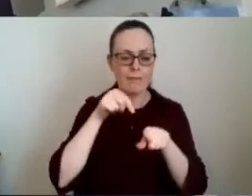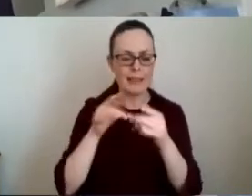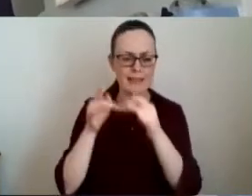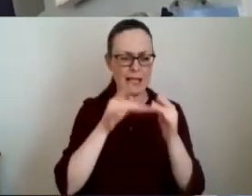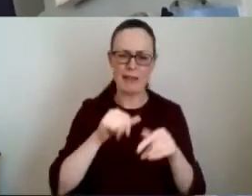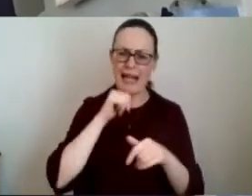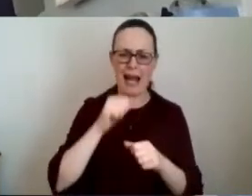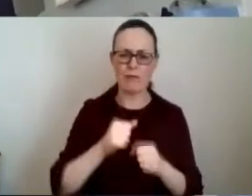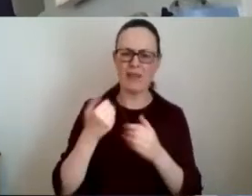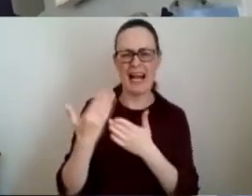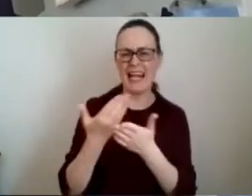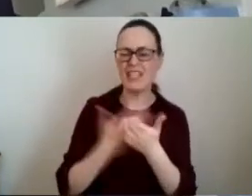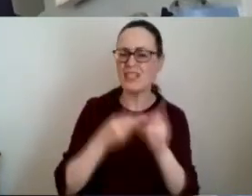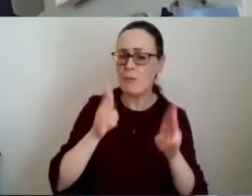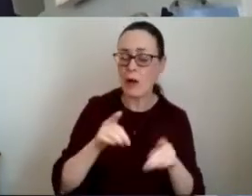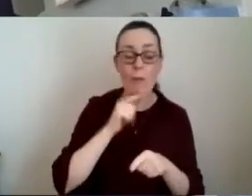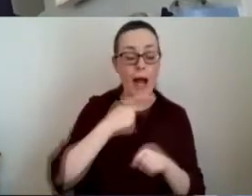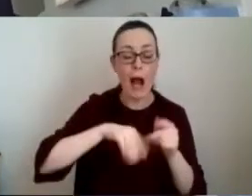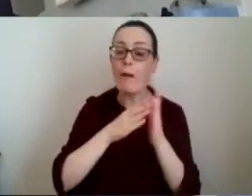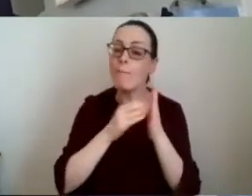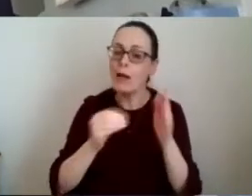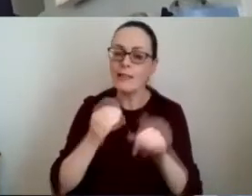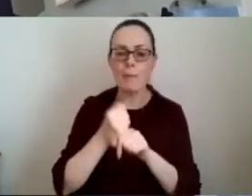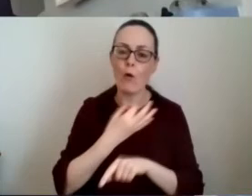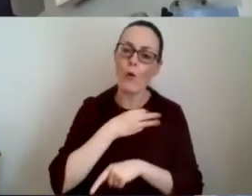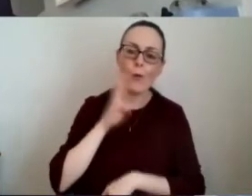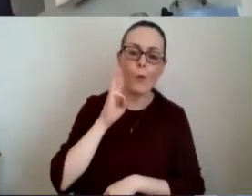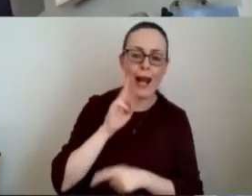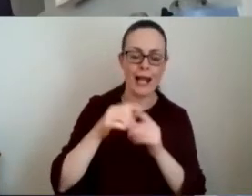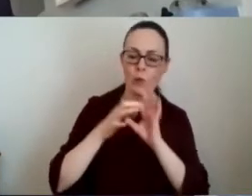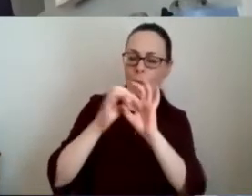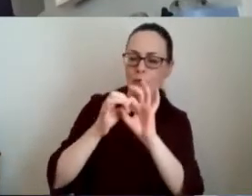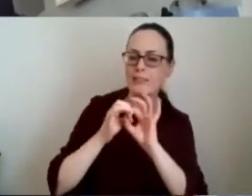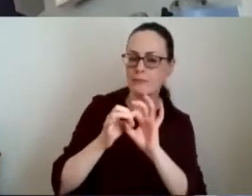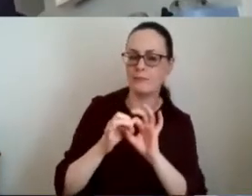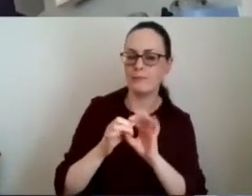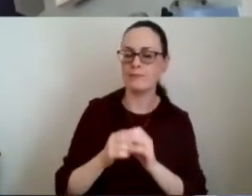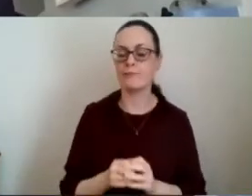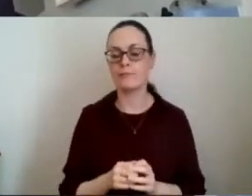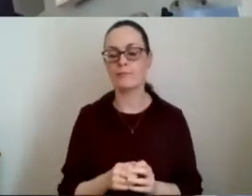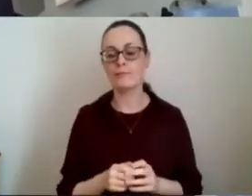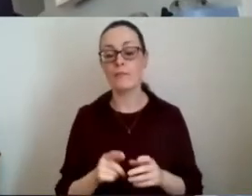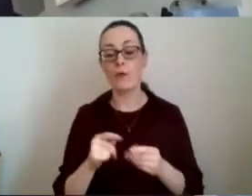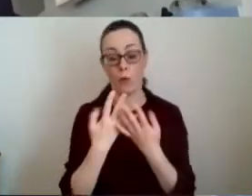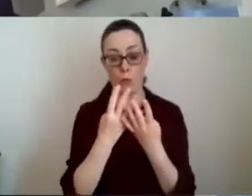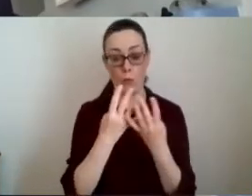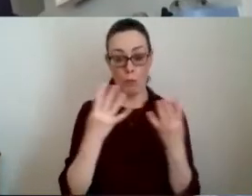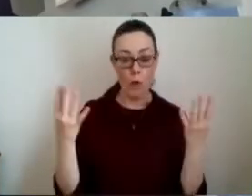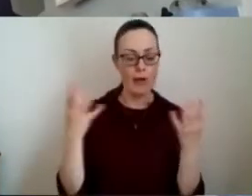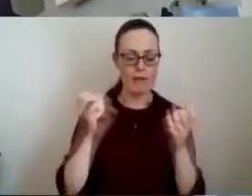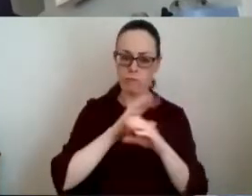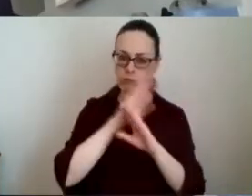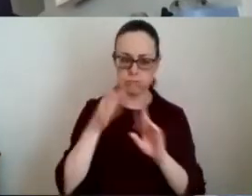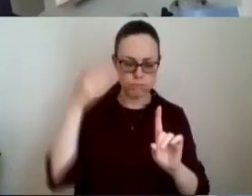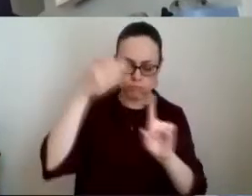power our model is about goodwill and cooperation the board had a clear purpose and a vision